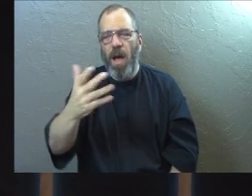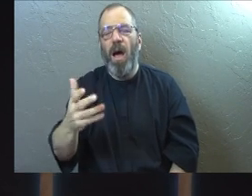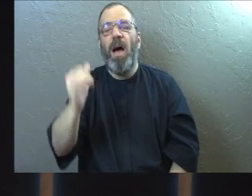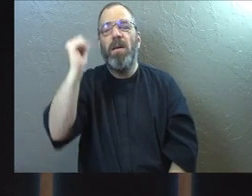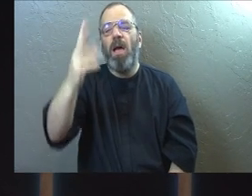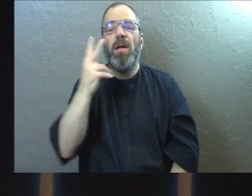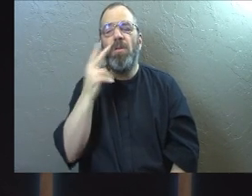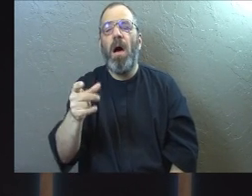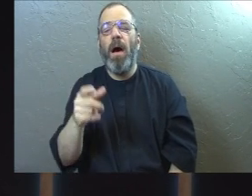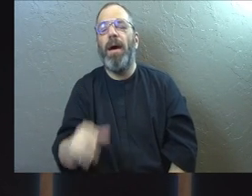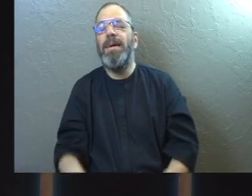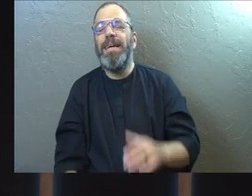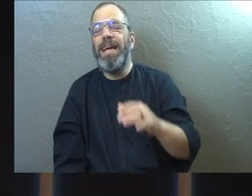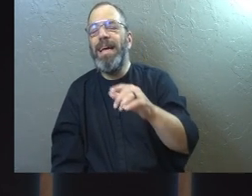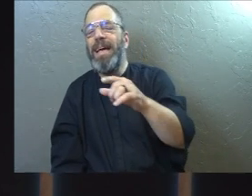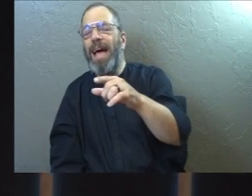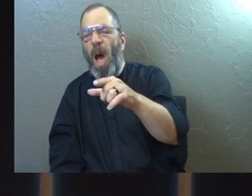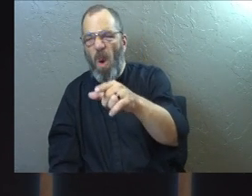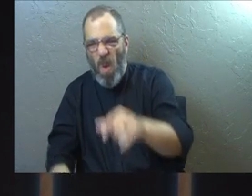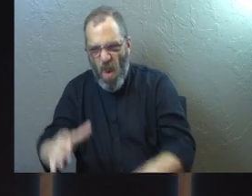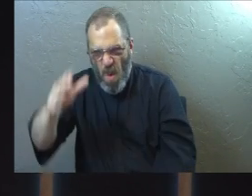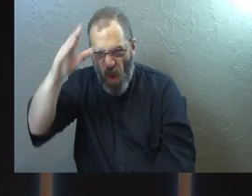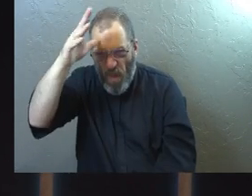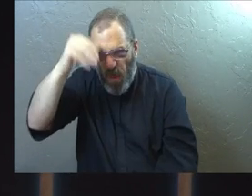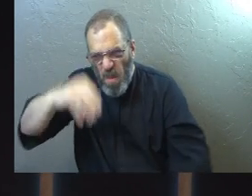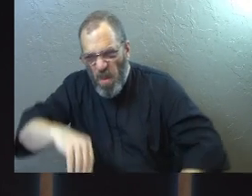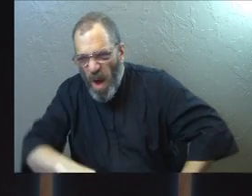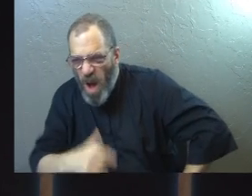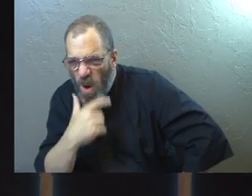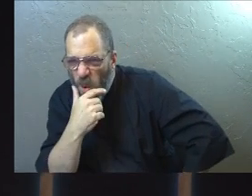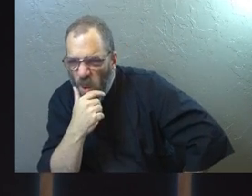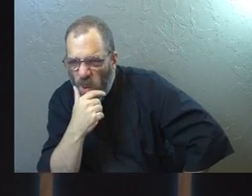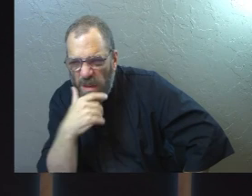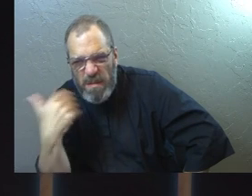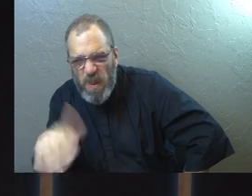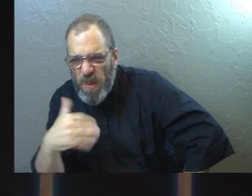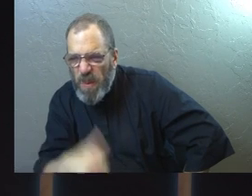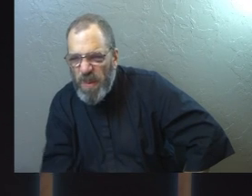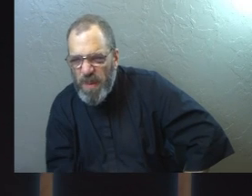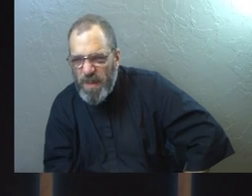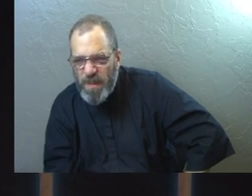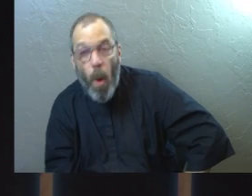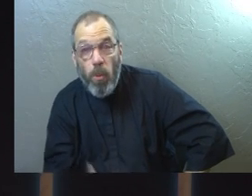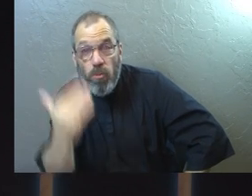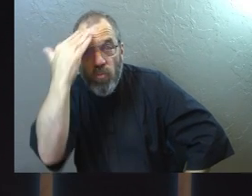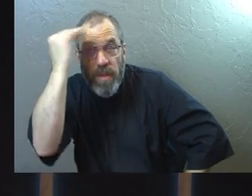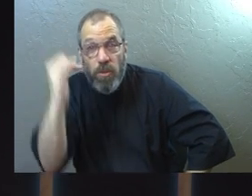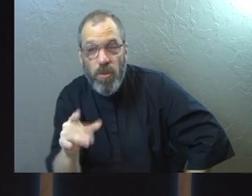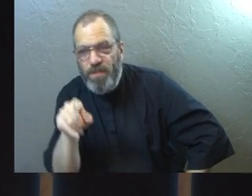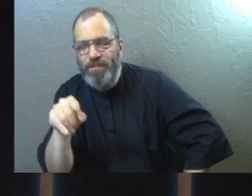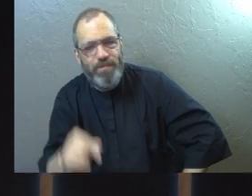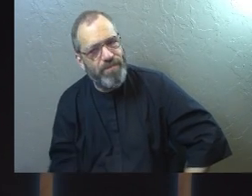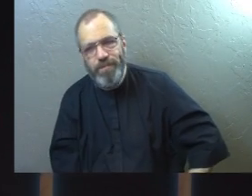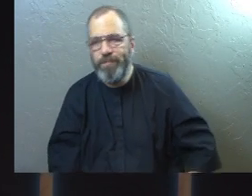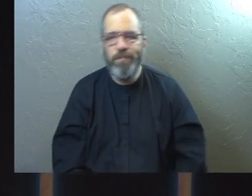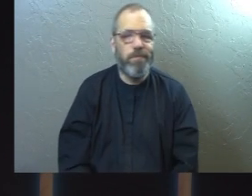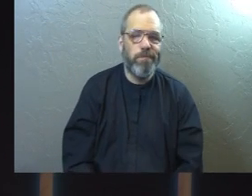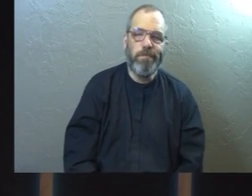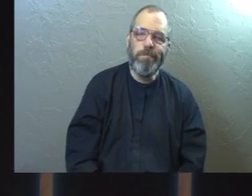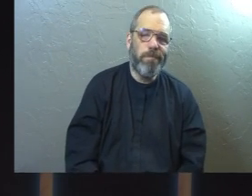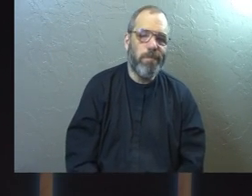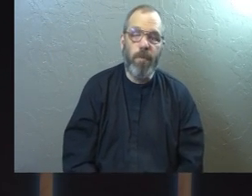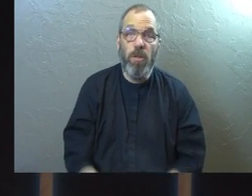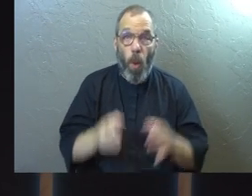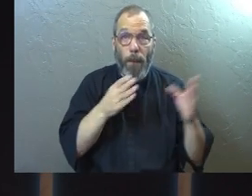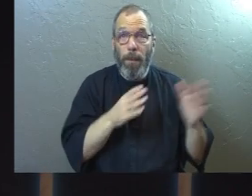God looked ahead and he knew exactly how stubborn you would be. Yeah, he did. And he made